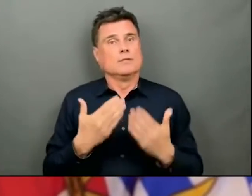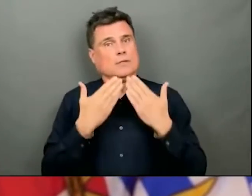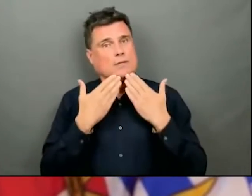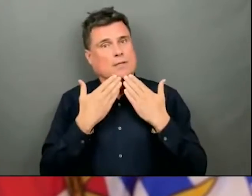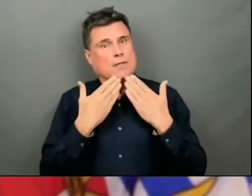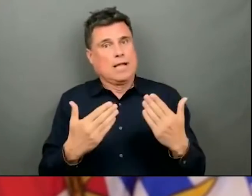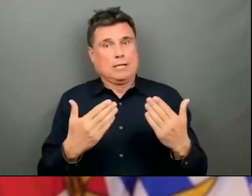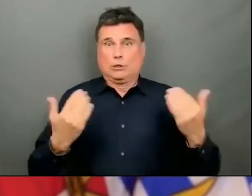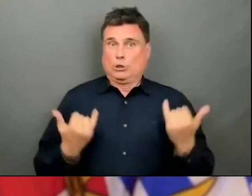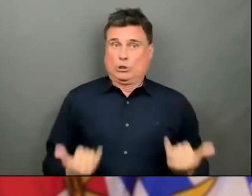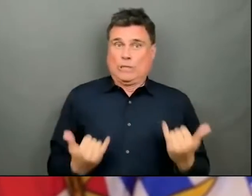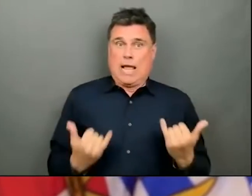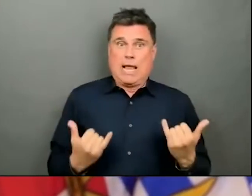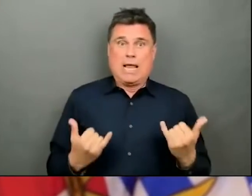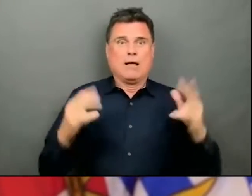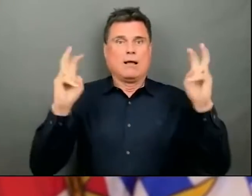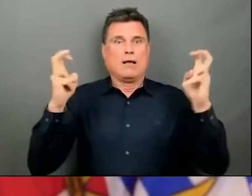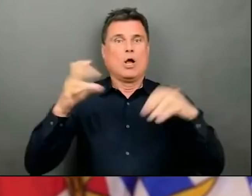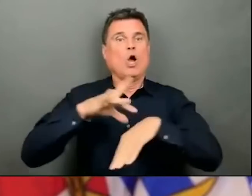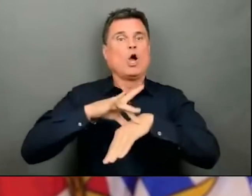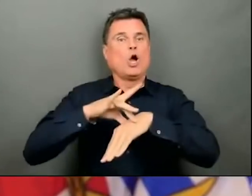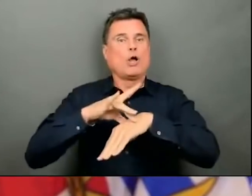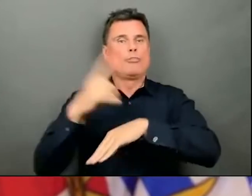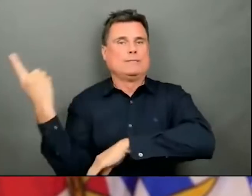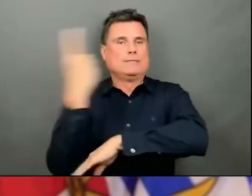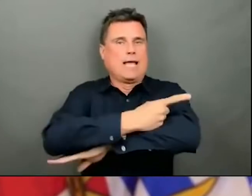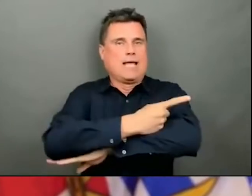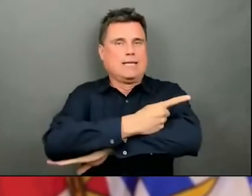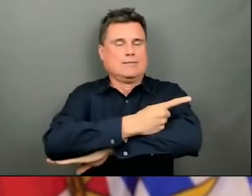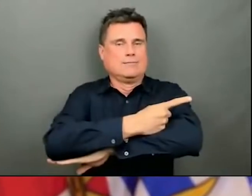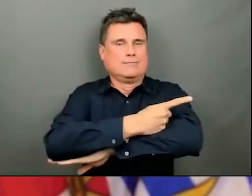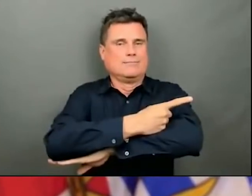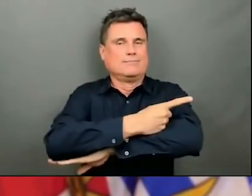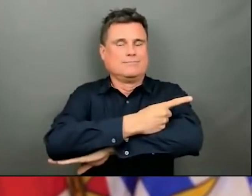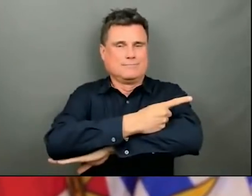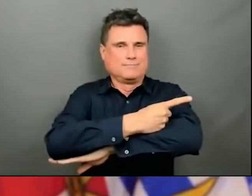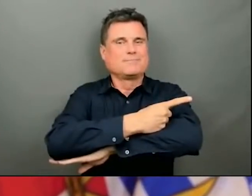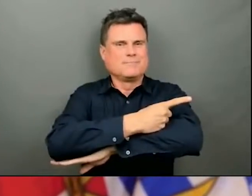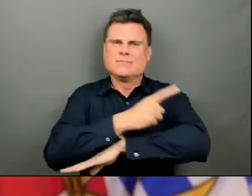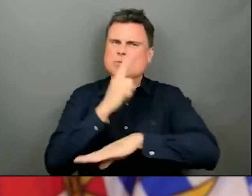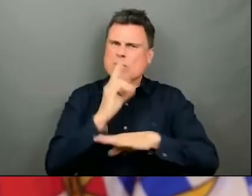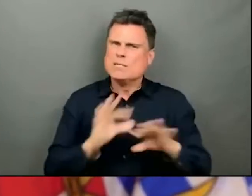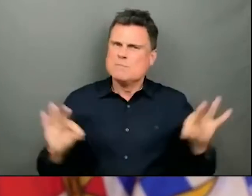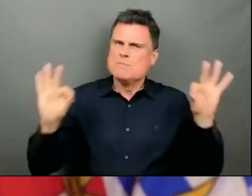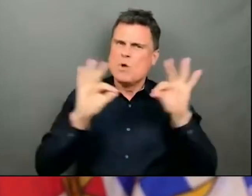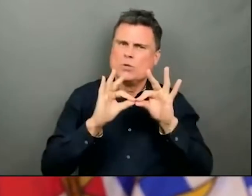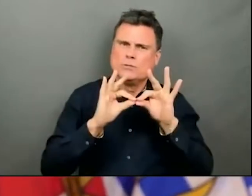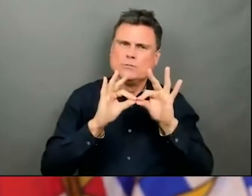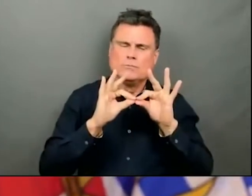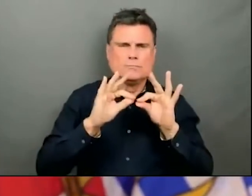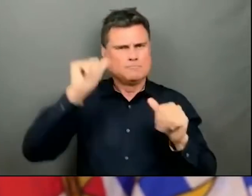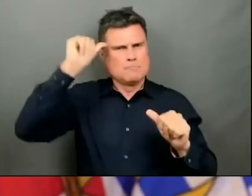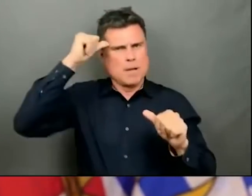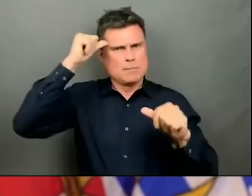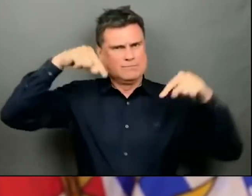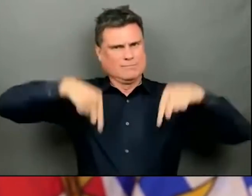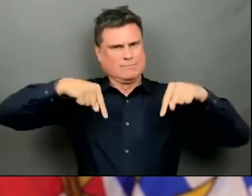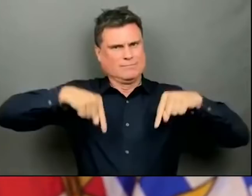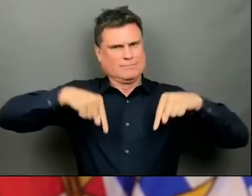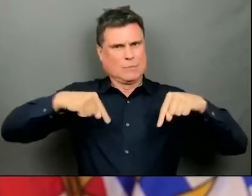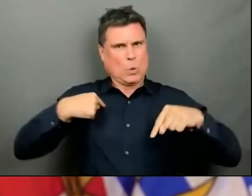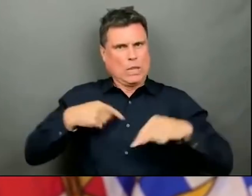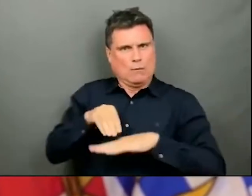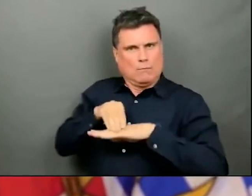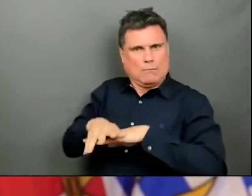and we all take a moment to remember the impact that we have on our planet. So for today we have 1